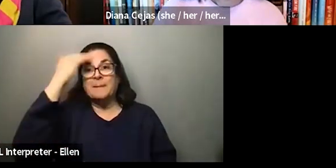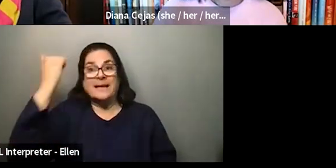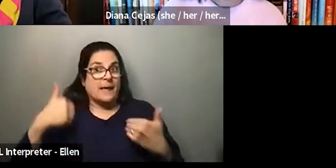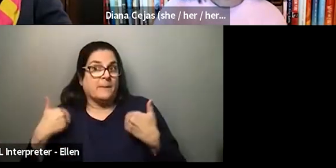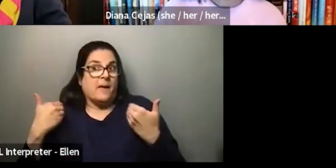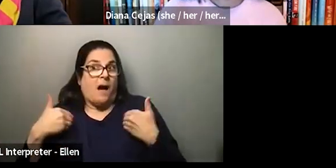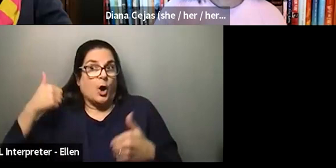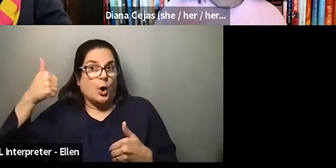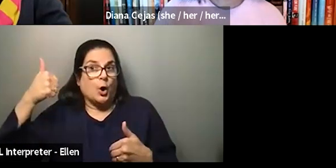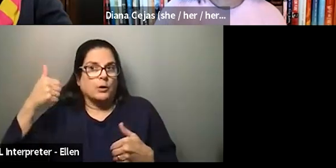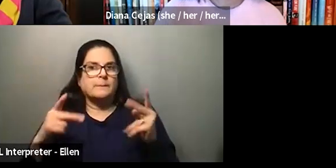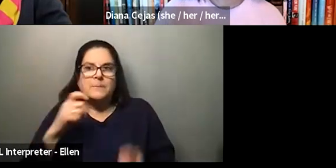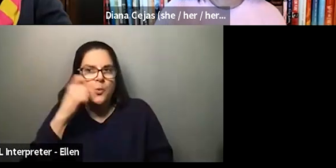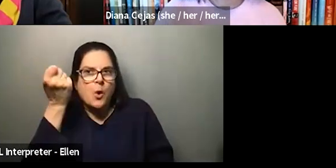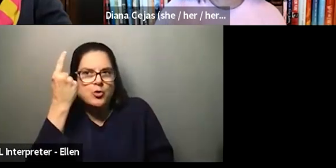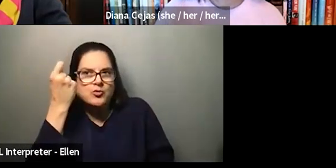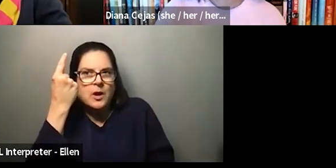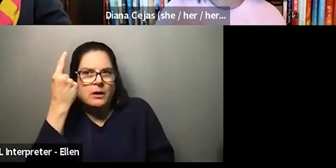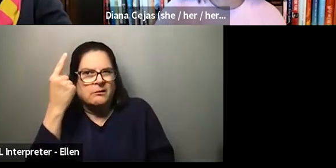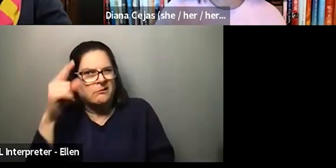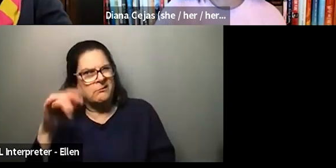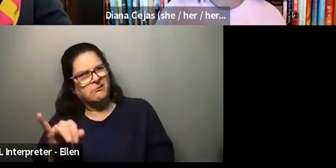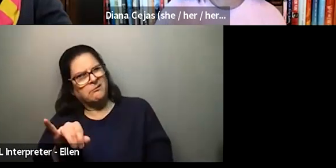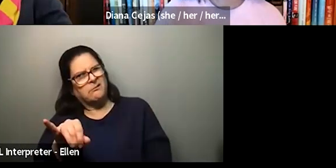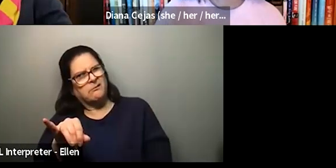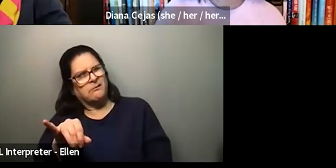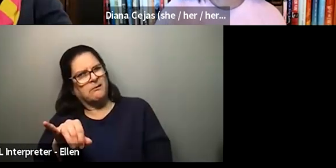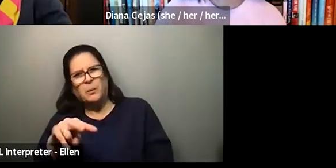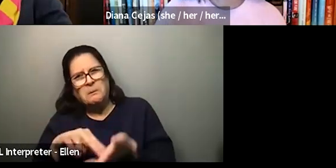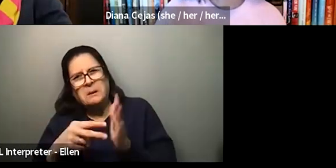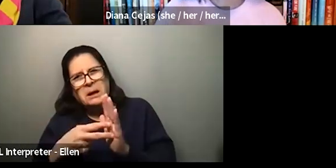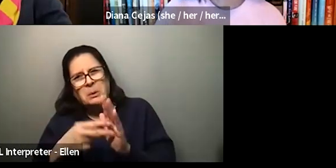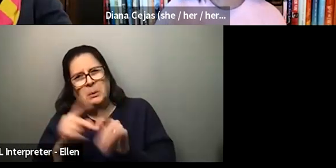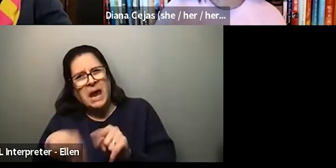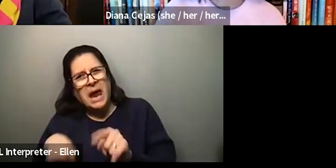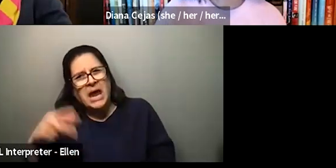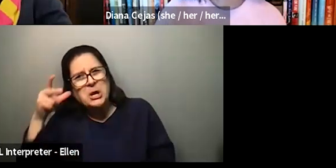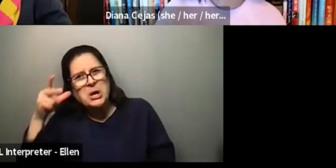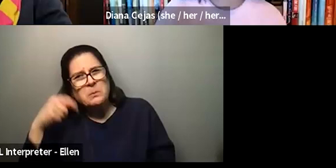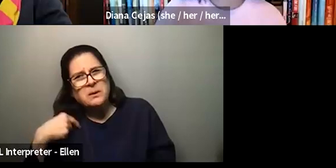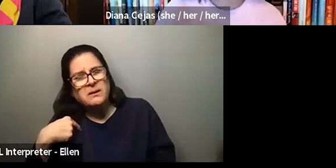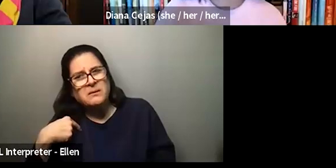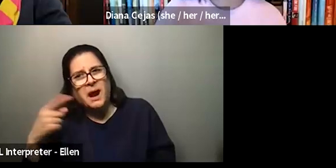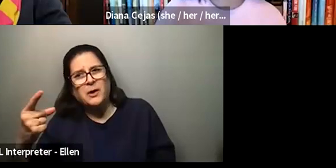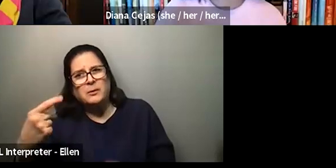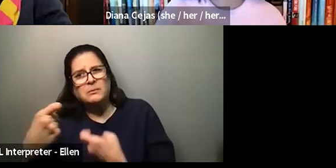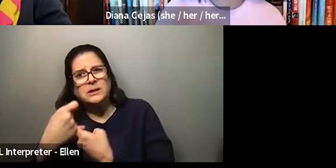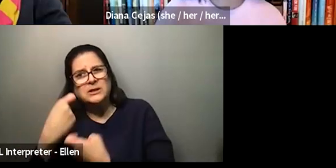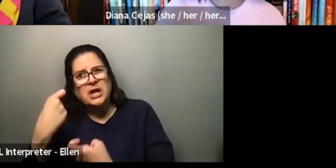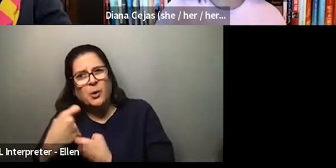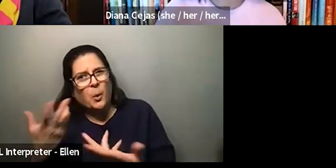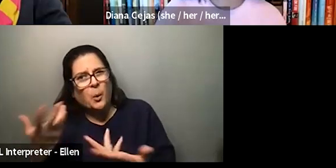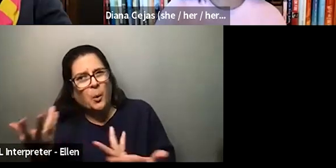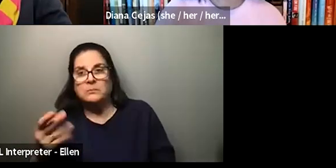they don't understand. doesn't process, you know, they're like, what do you mean you can't hear me? You're, are you making a joke? Are you, you know, and then I